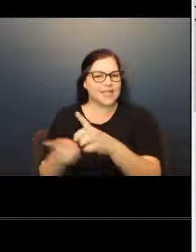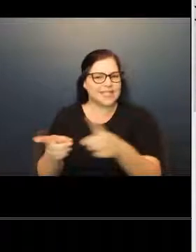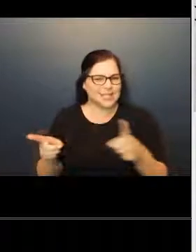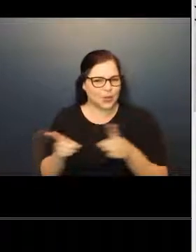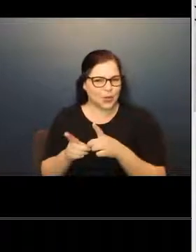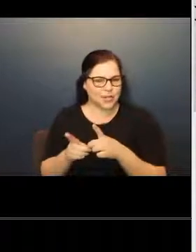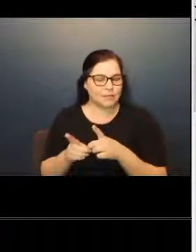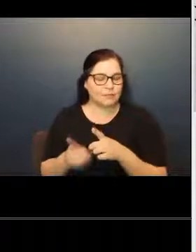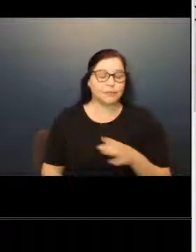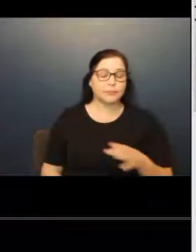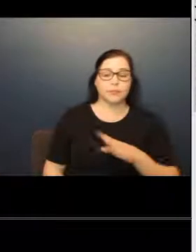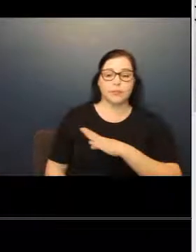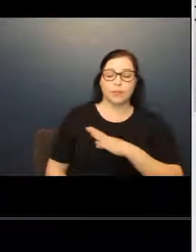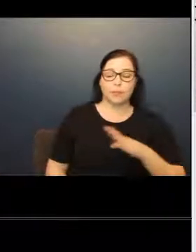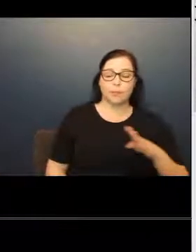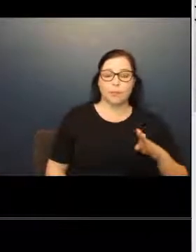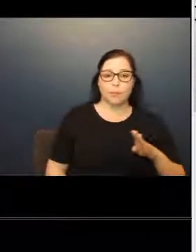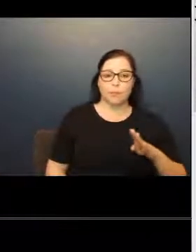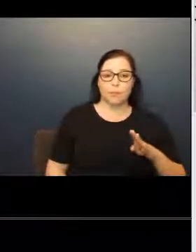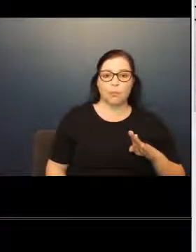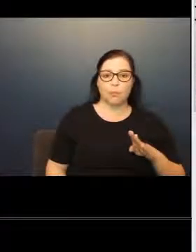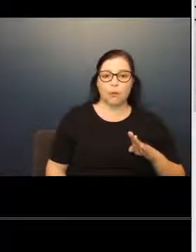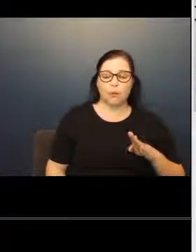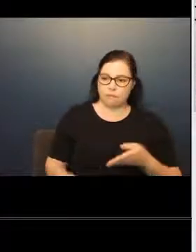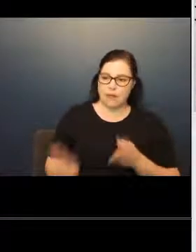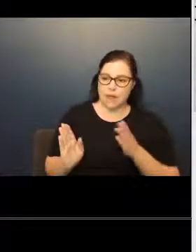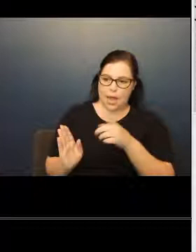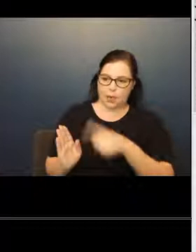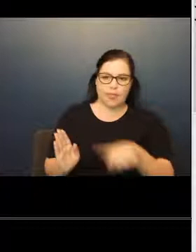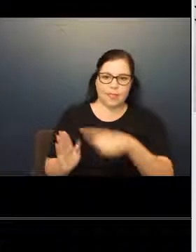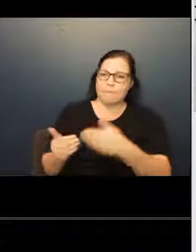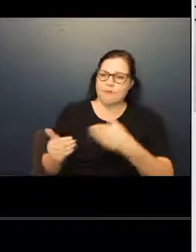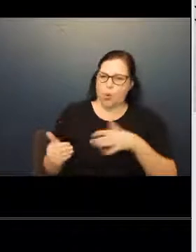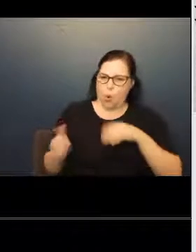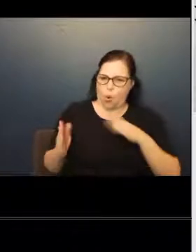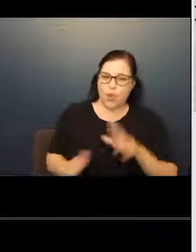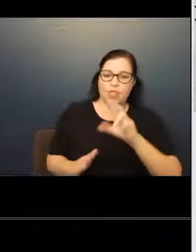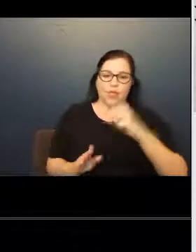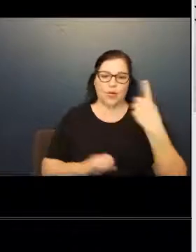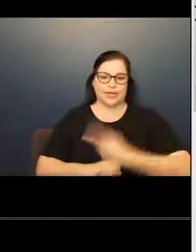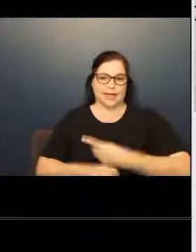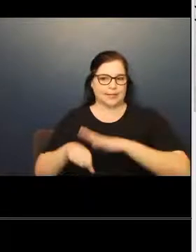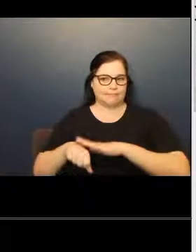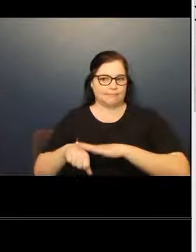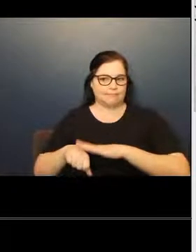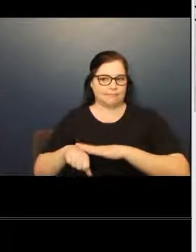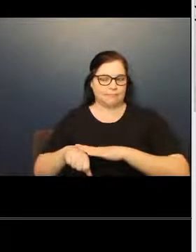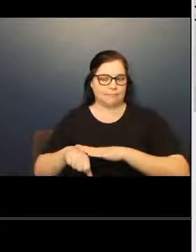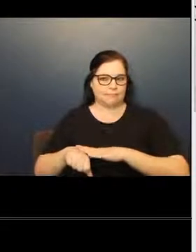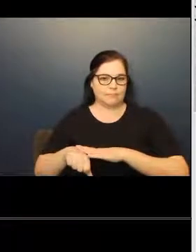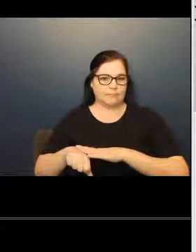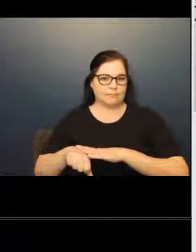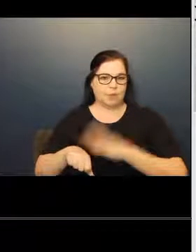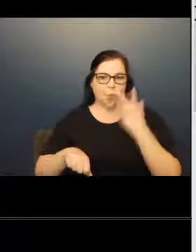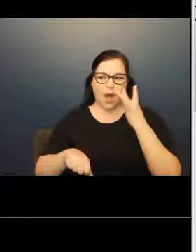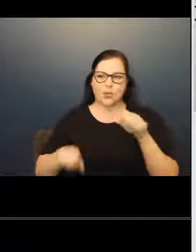The board had given the property owners, the previous property owner, 30 days so that staff can take a look at the